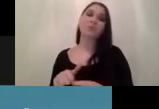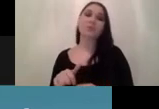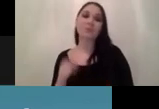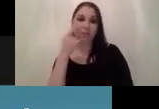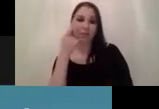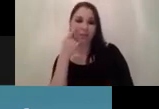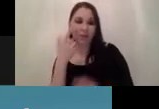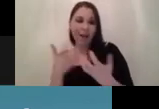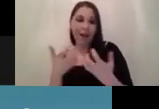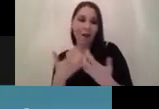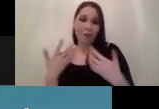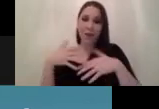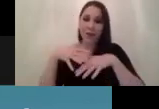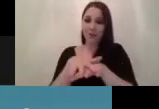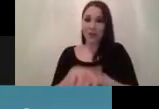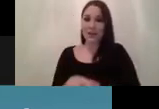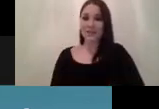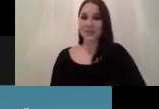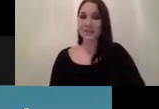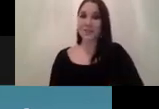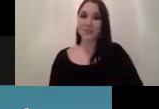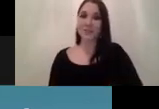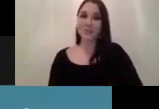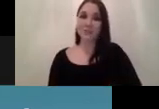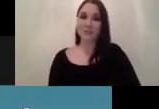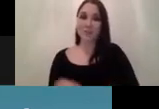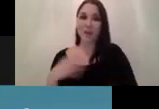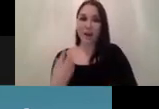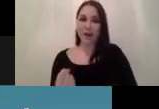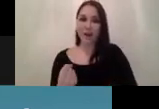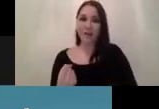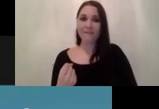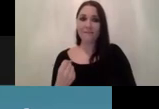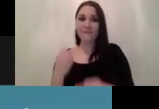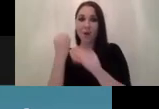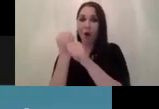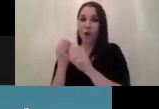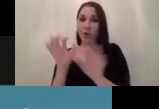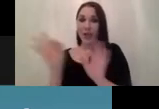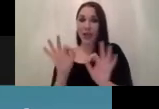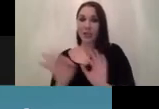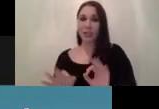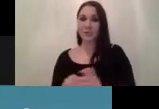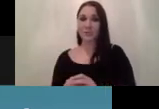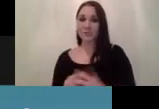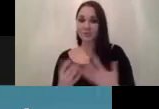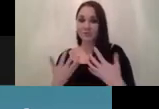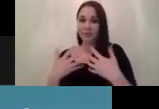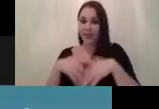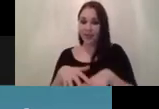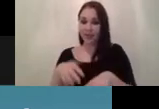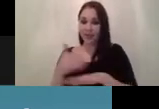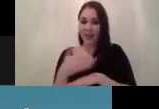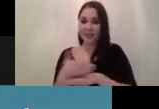integrate it right do we have a microservice architecture where we could just deploy our model do we have to integrate it into a certain